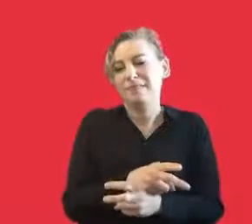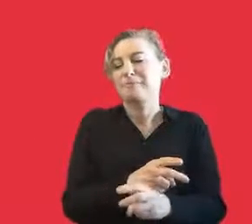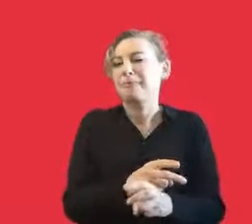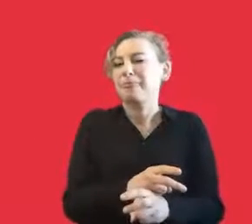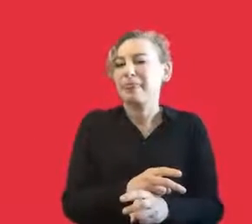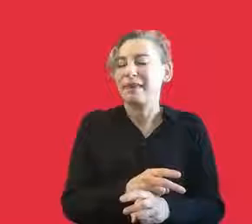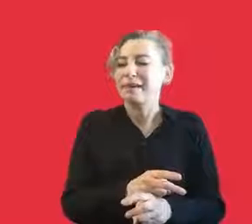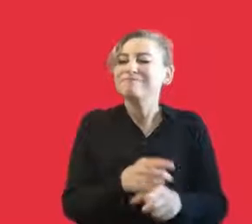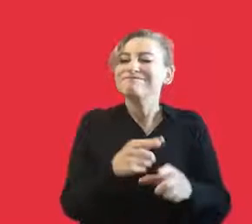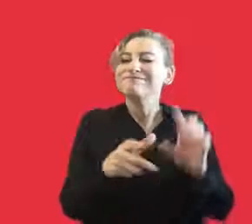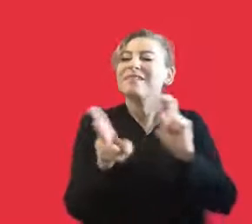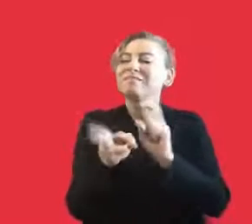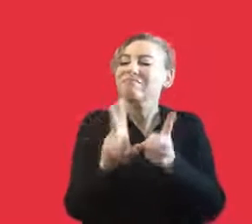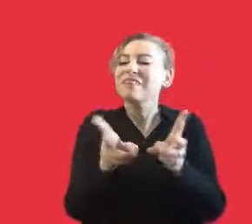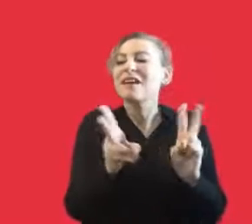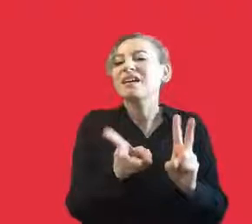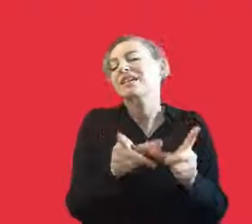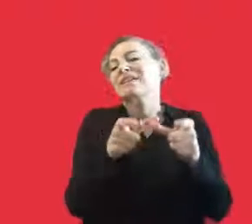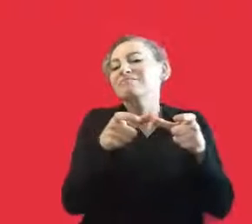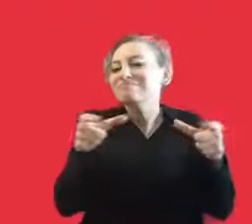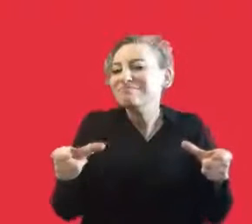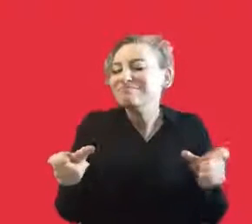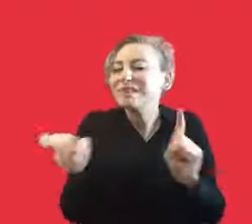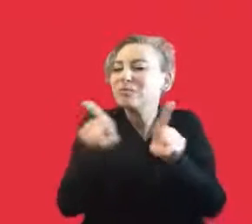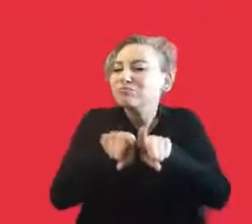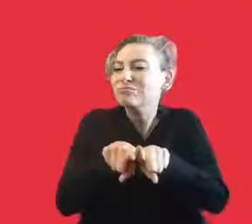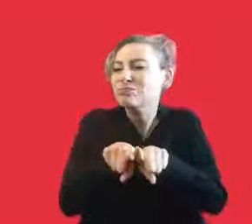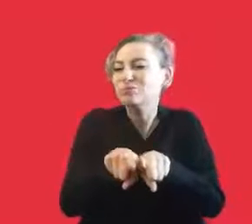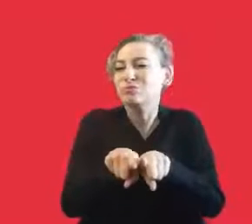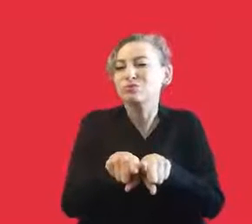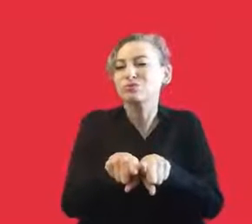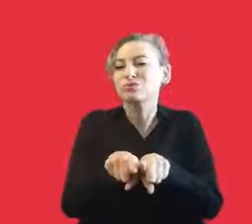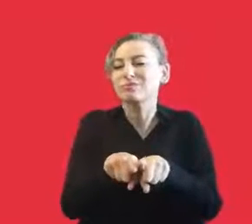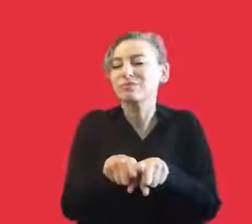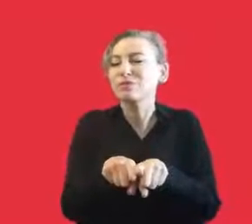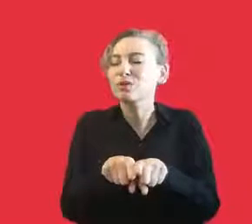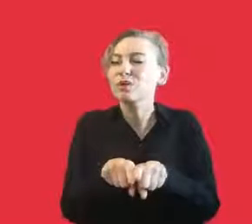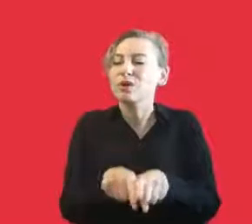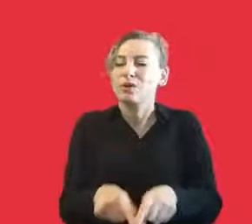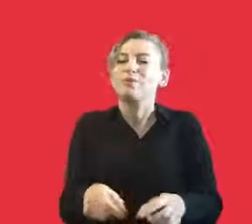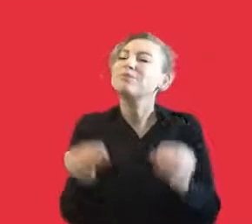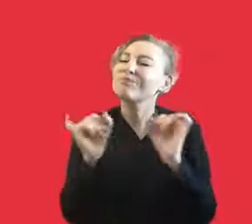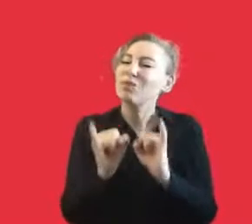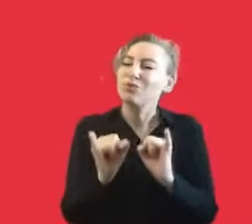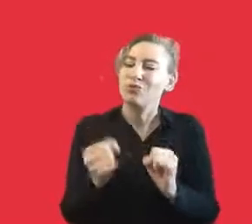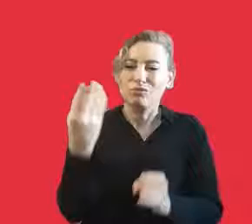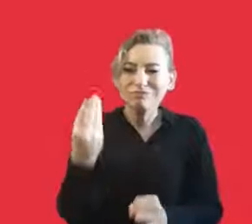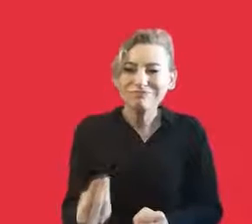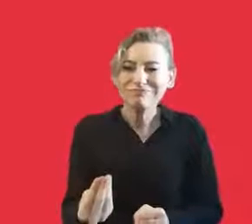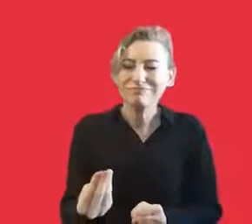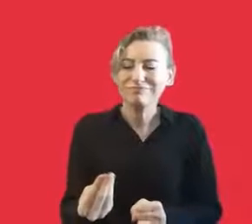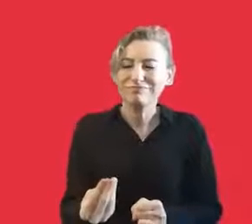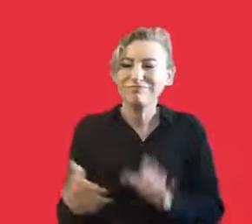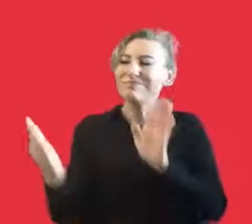dangerous areas is actually coming together in closed areas because of COVID-19. And of course, we are